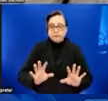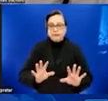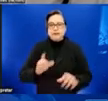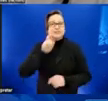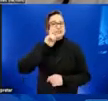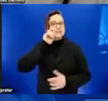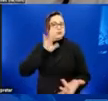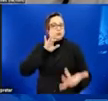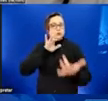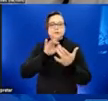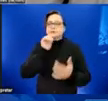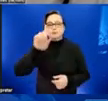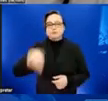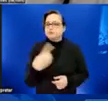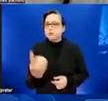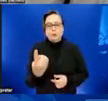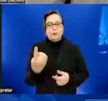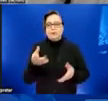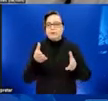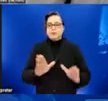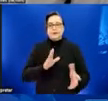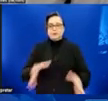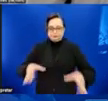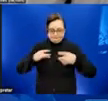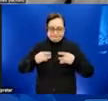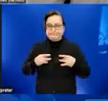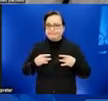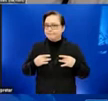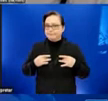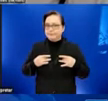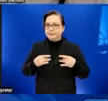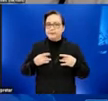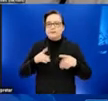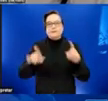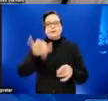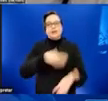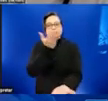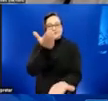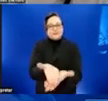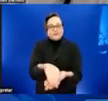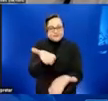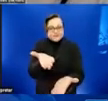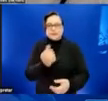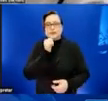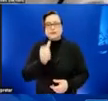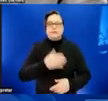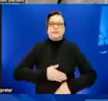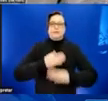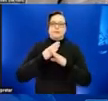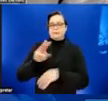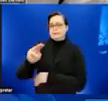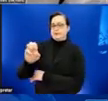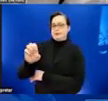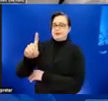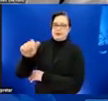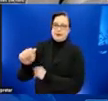means of acquiring the disease. However, this fact did not prevent media and the public from stigmatizing